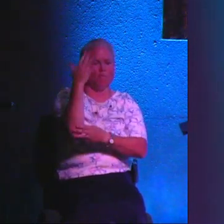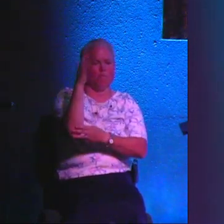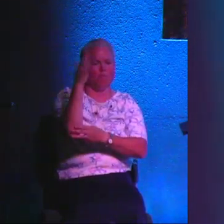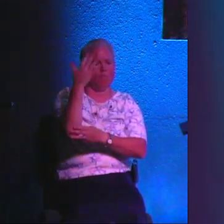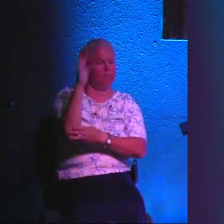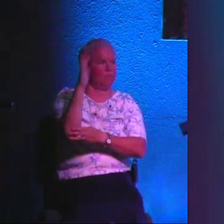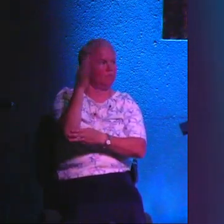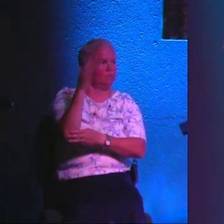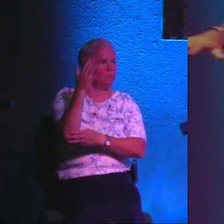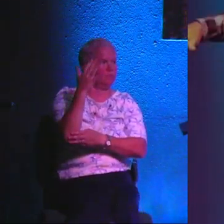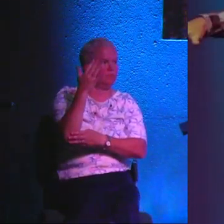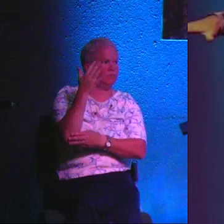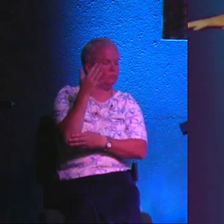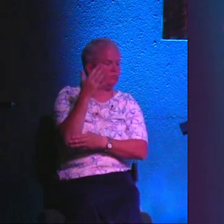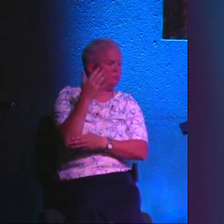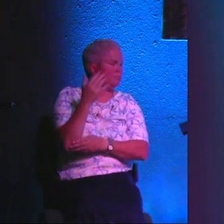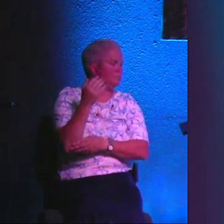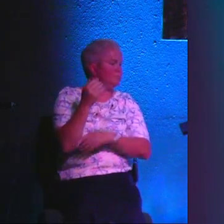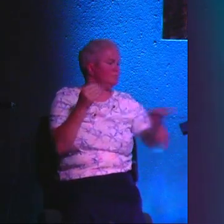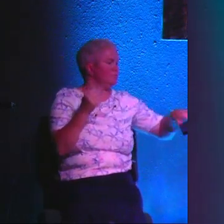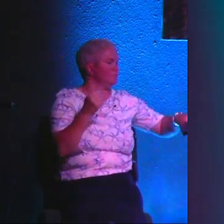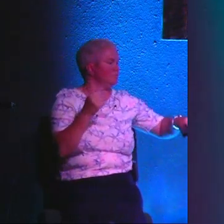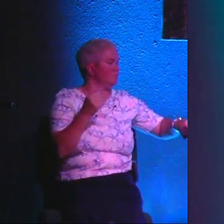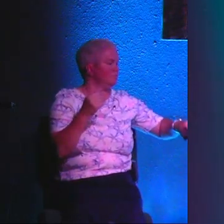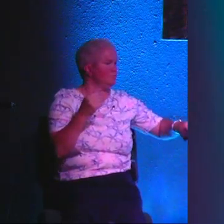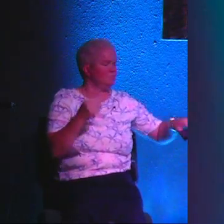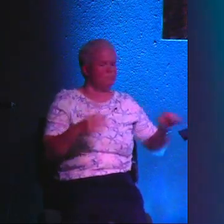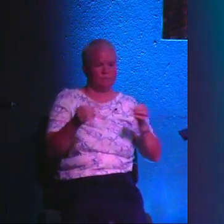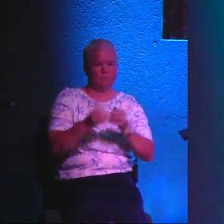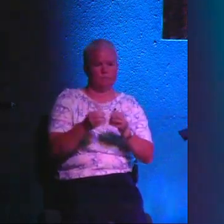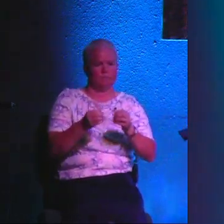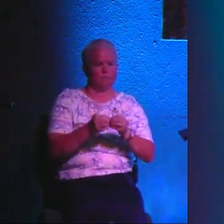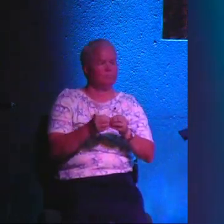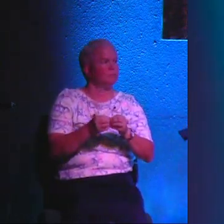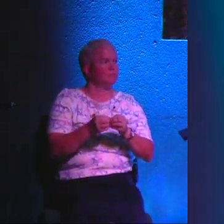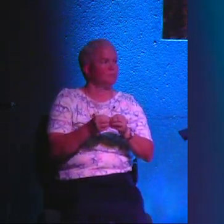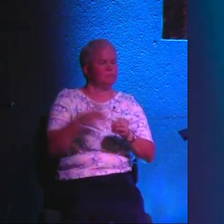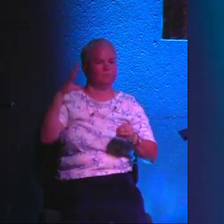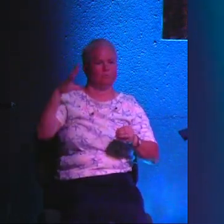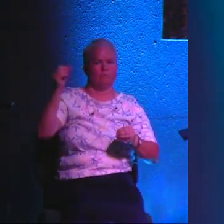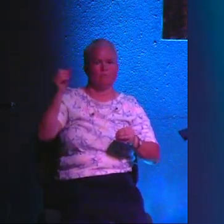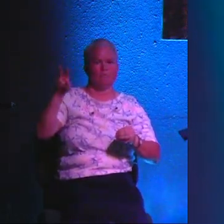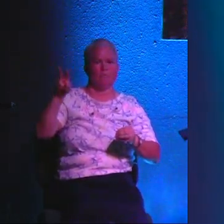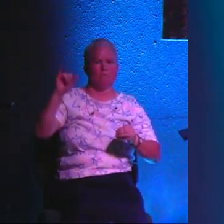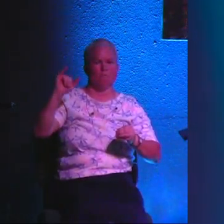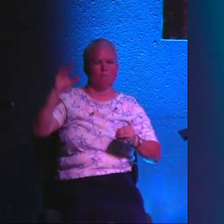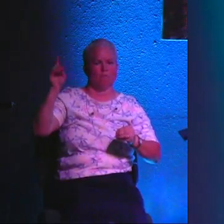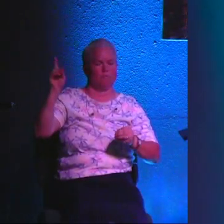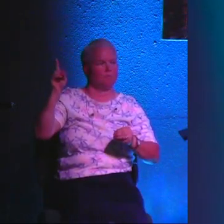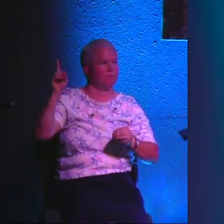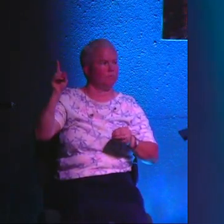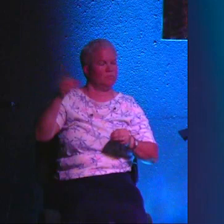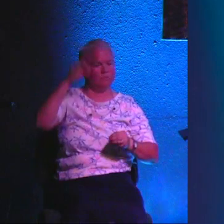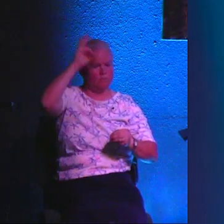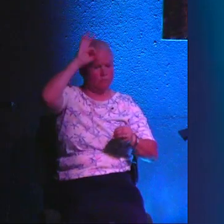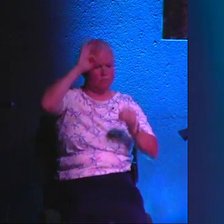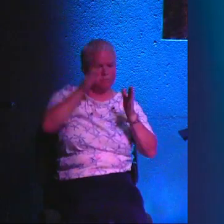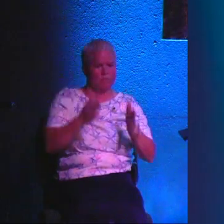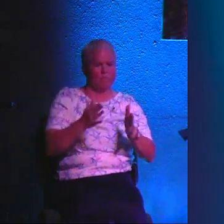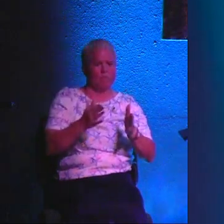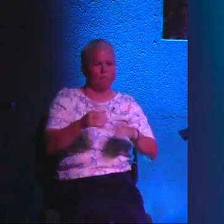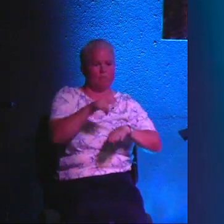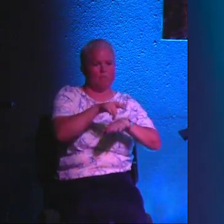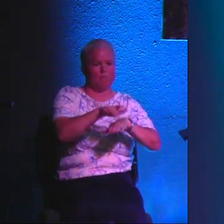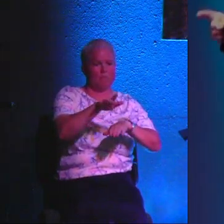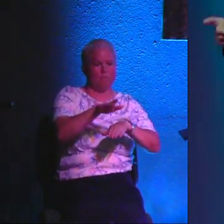bare floors. I've preached to many. During COVID, I basically preached to an